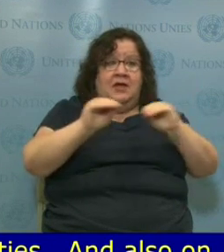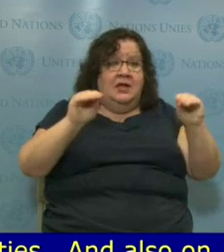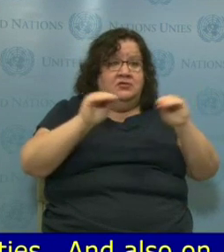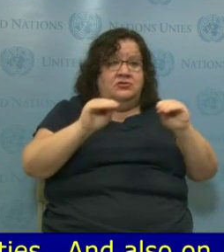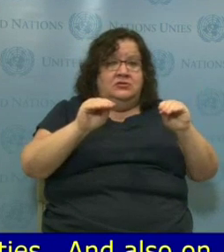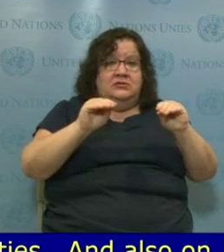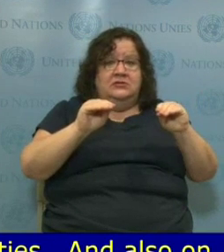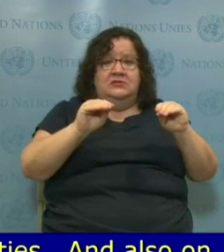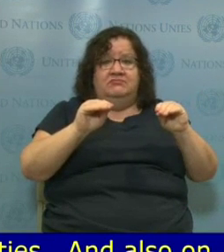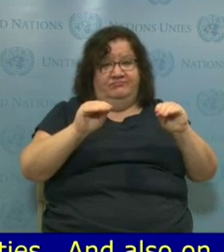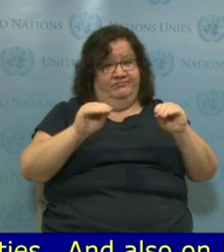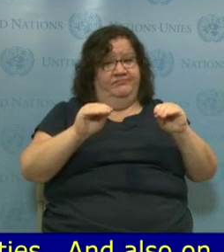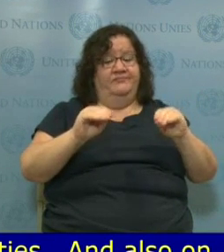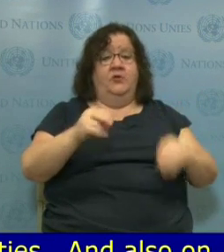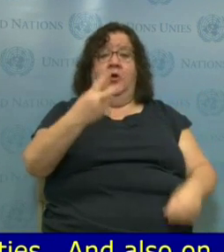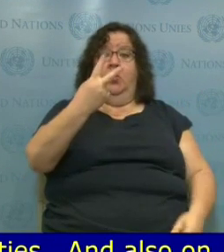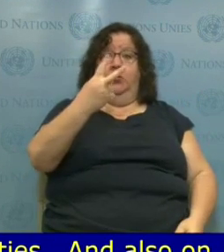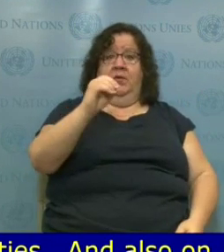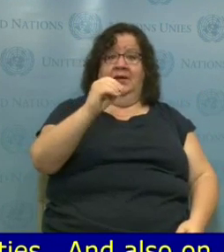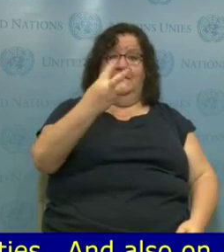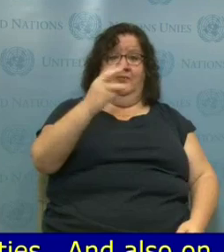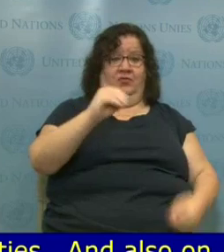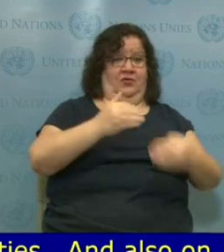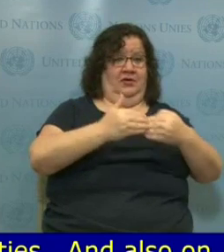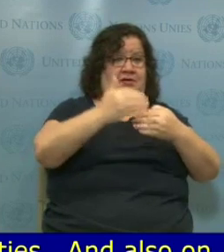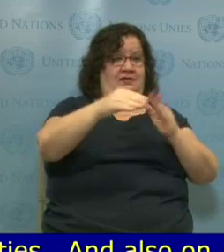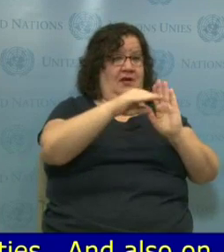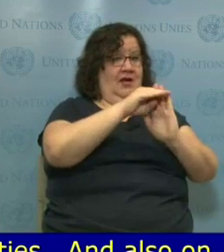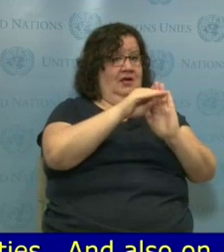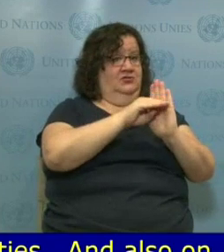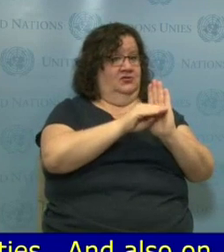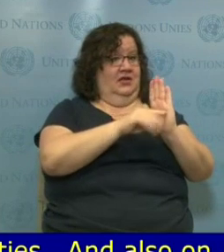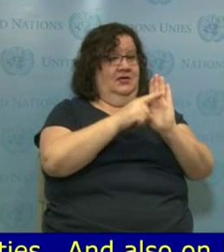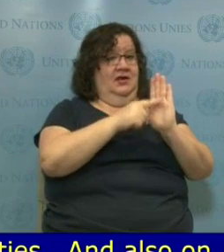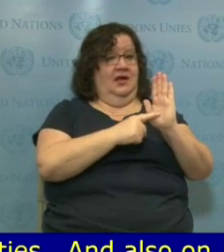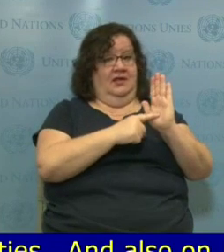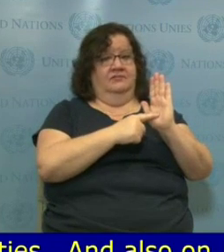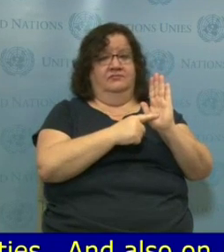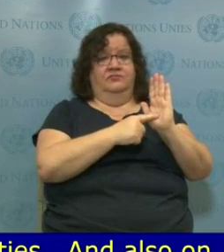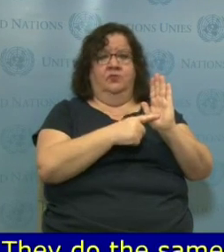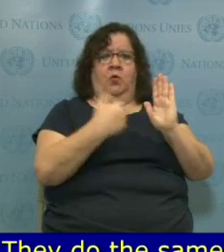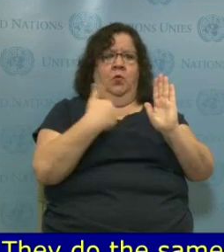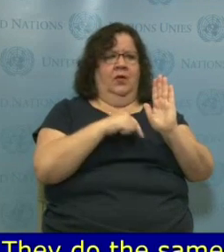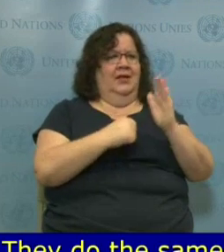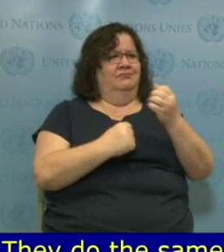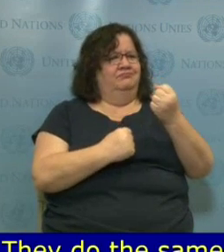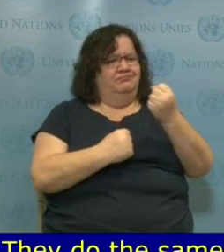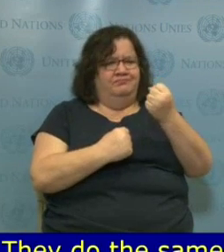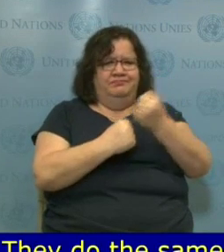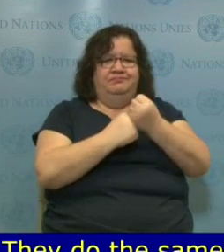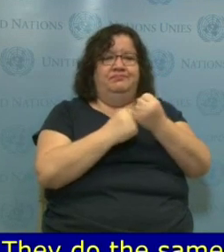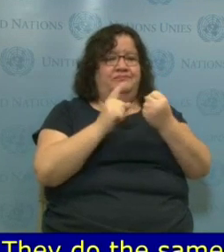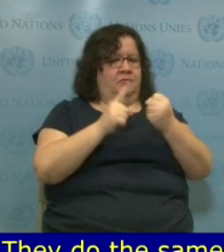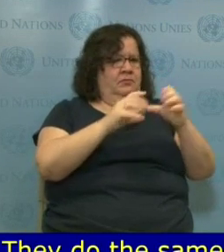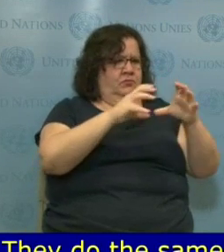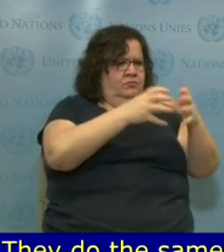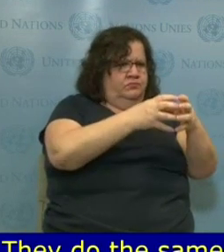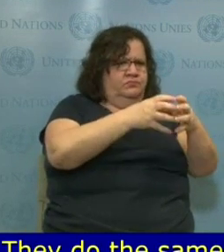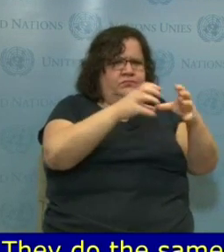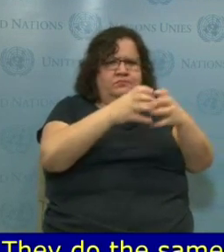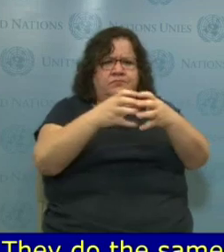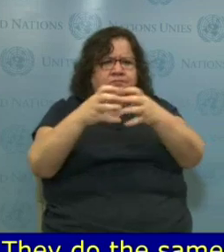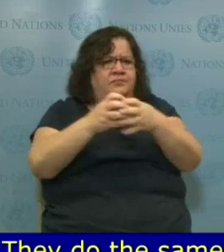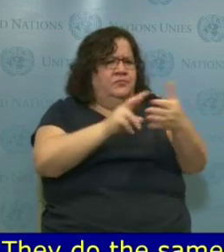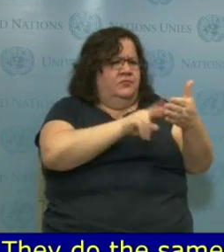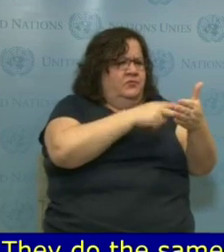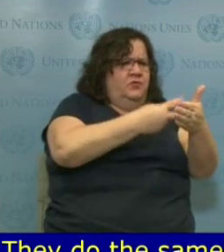the treaty bodies that urge the states' parties to ensure that all inputs coming from the human